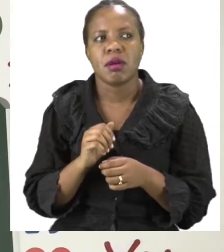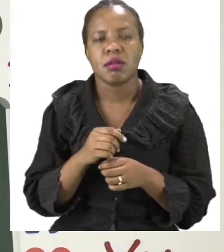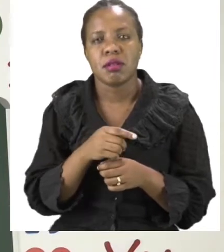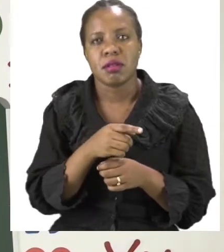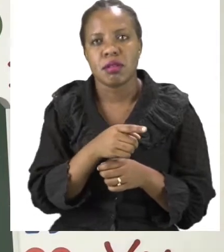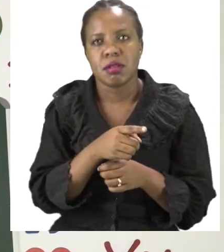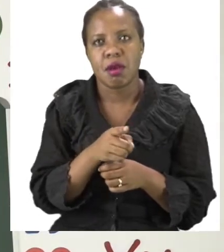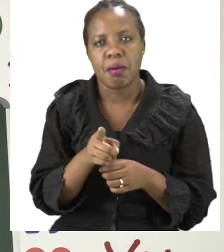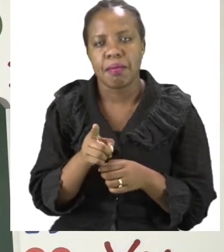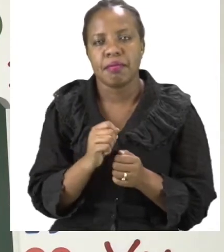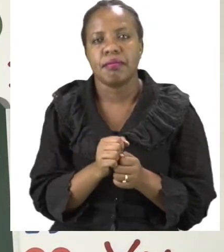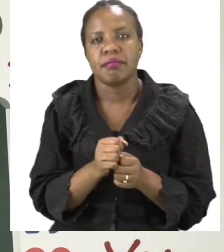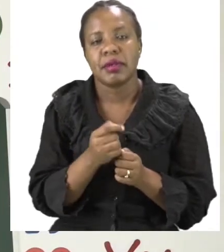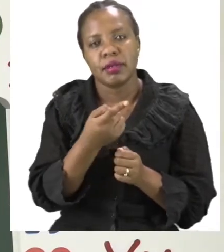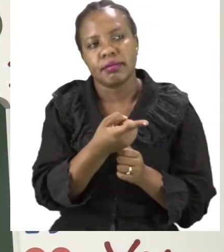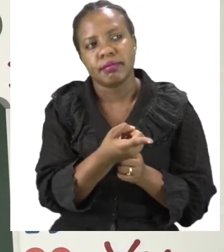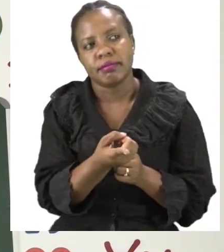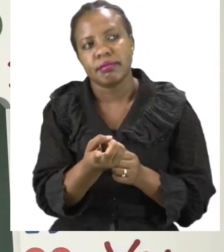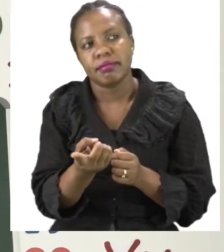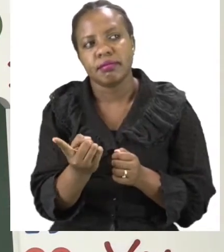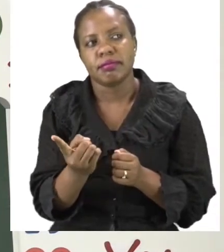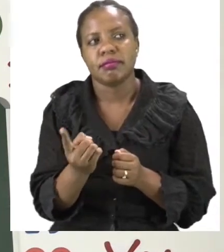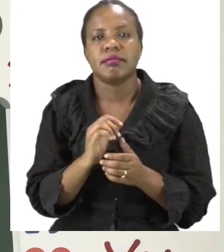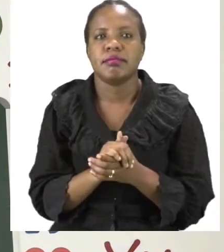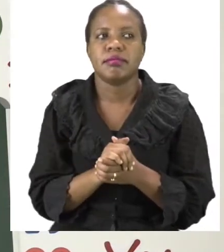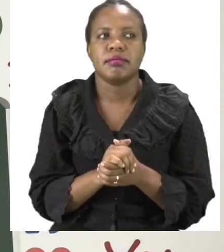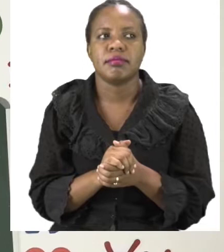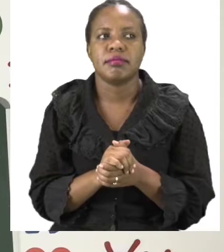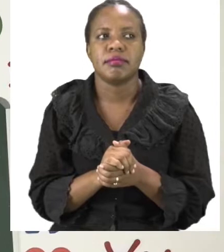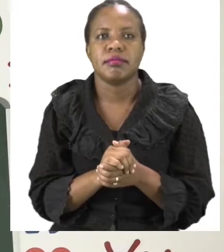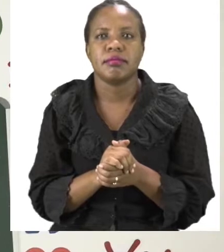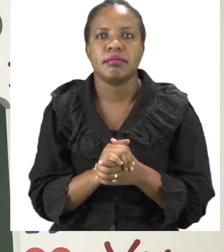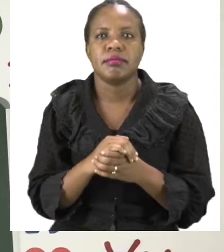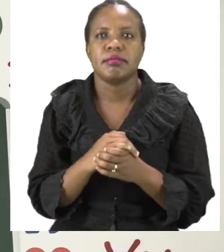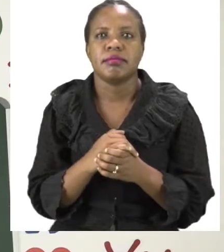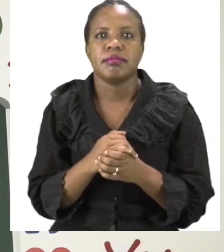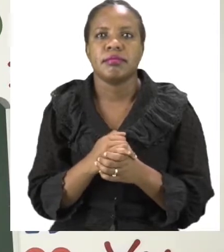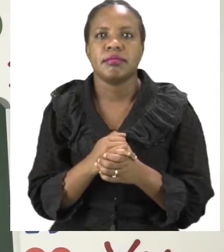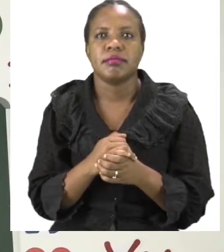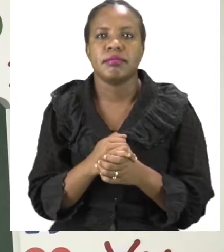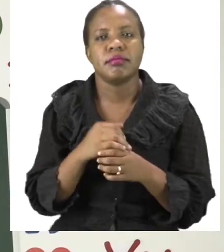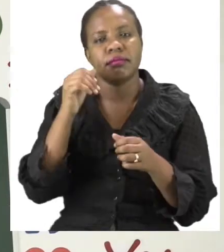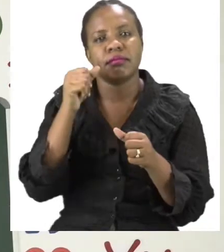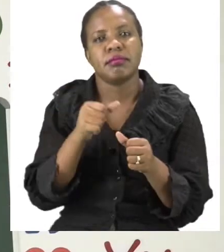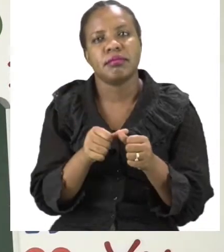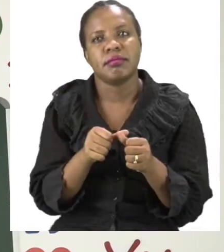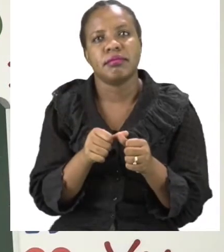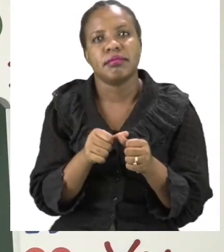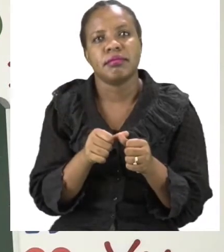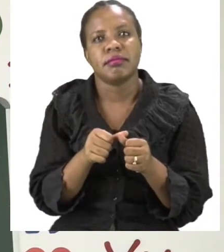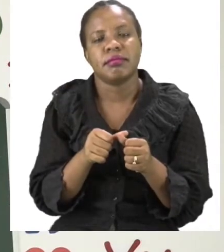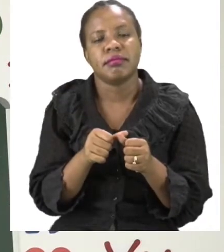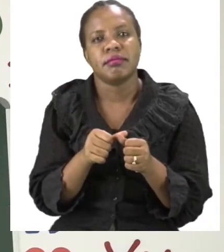Or can we say they is? Now remember the key here